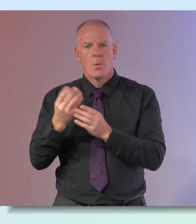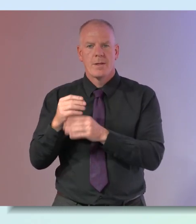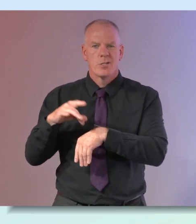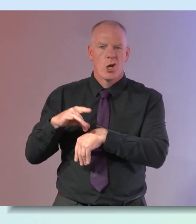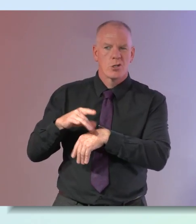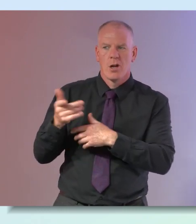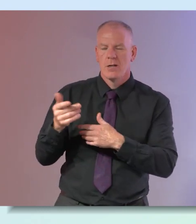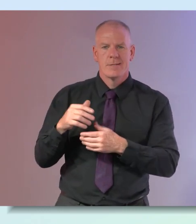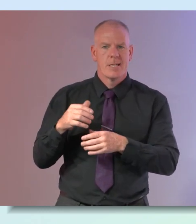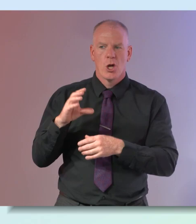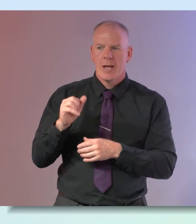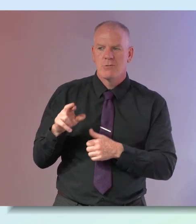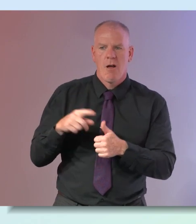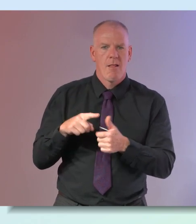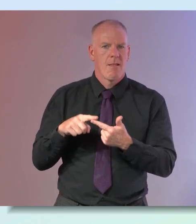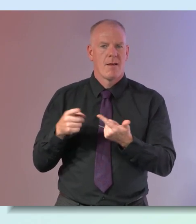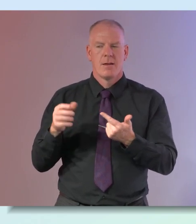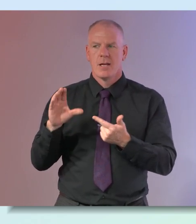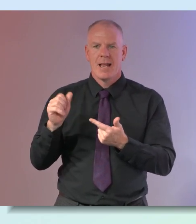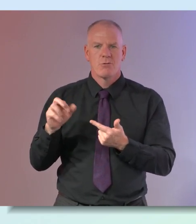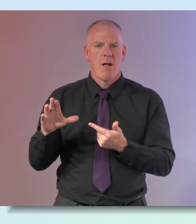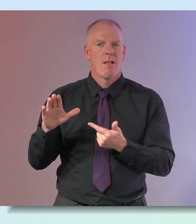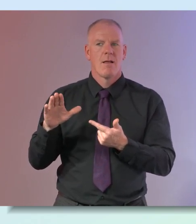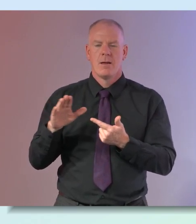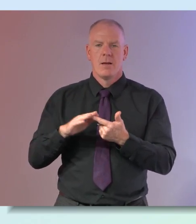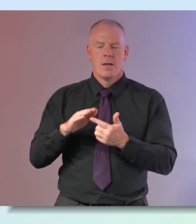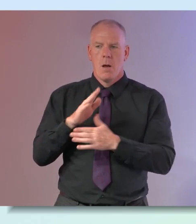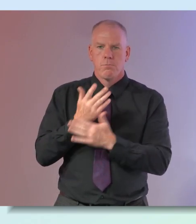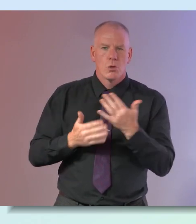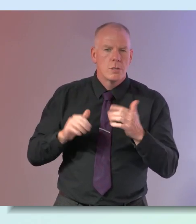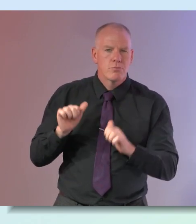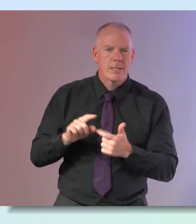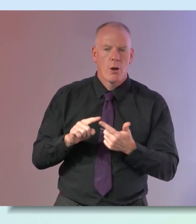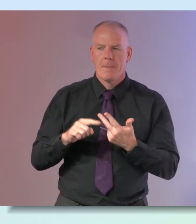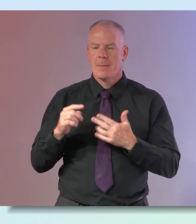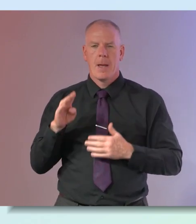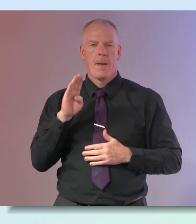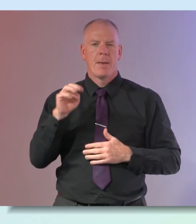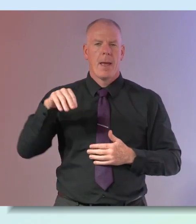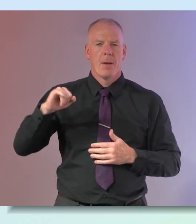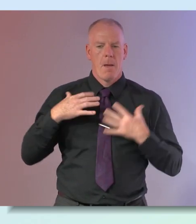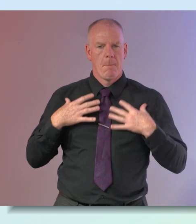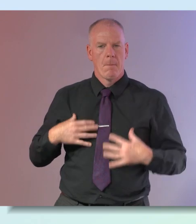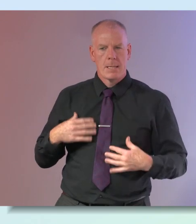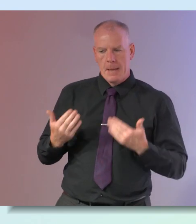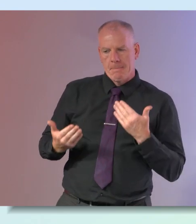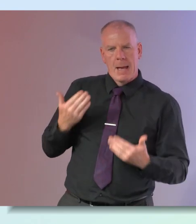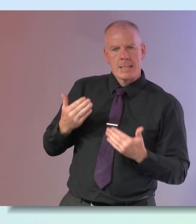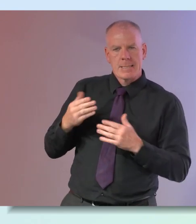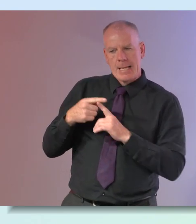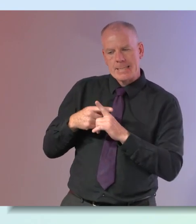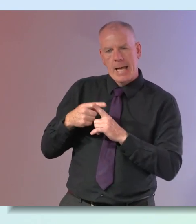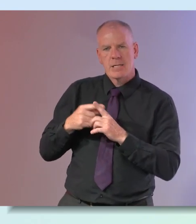blood pressure maybe a body mass index to record your weight and height can give a huge amount of information on whether